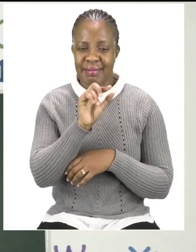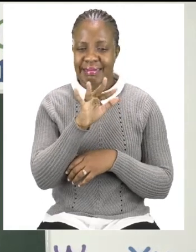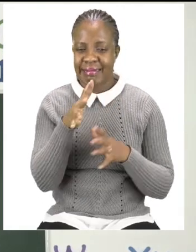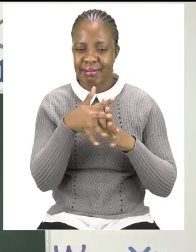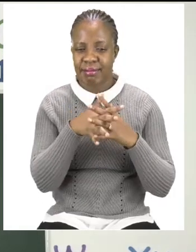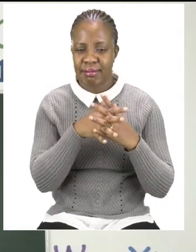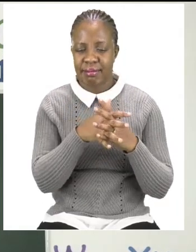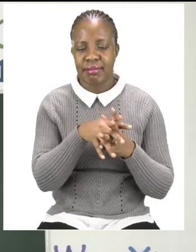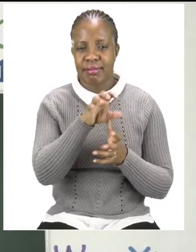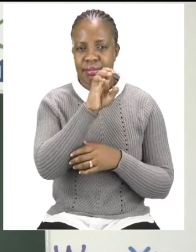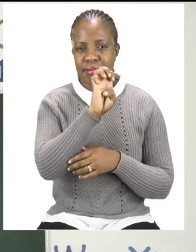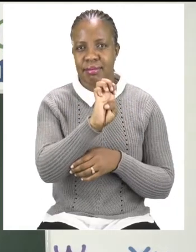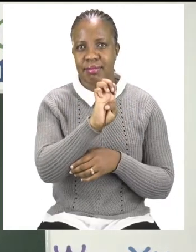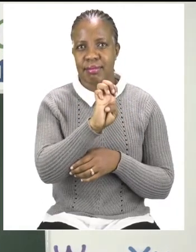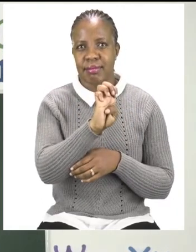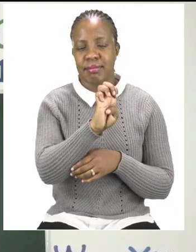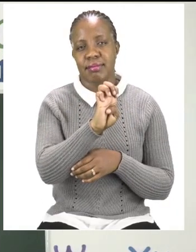then we can see M.